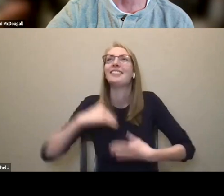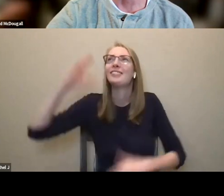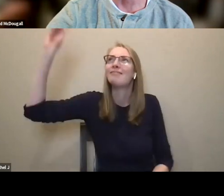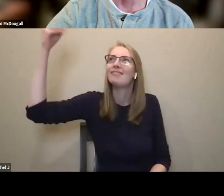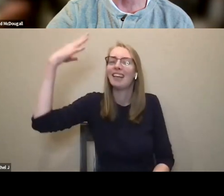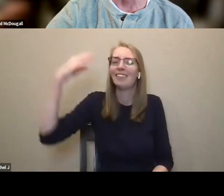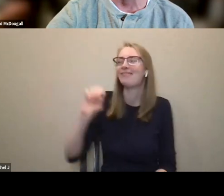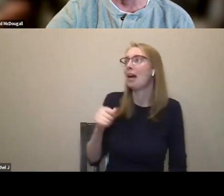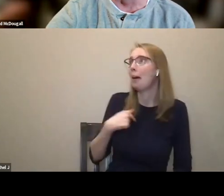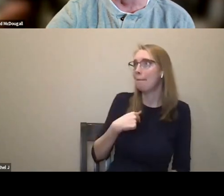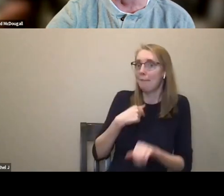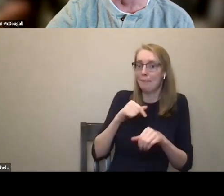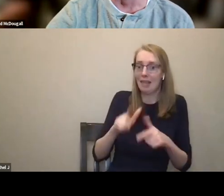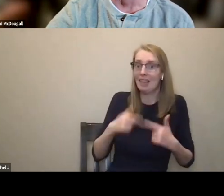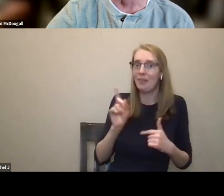mountain hike.